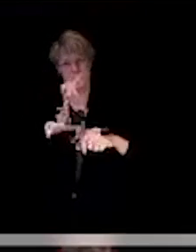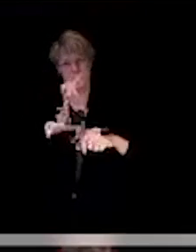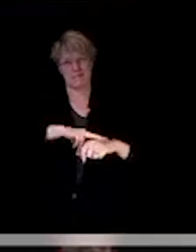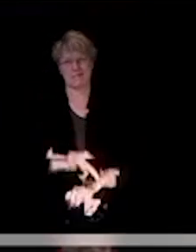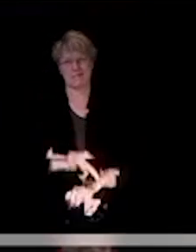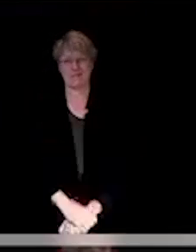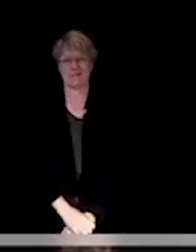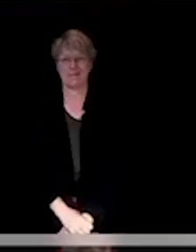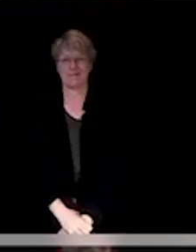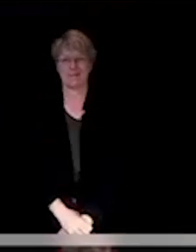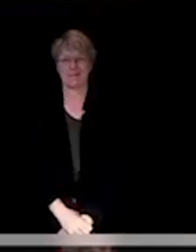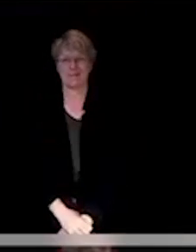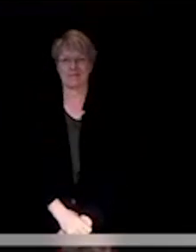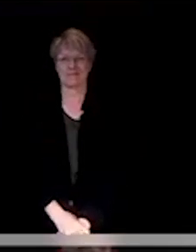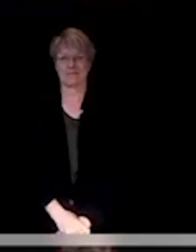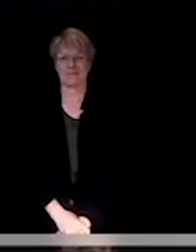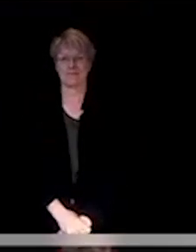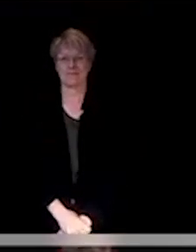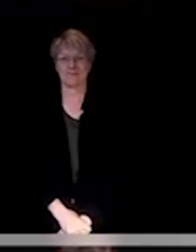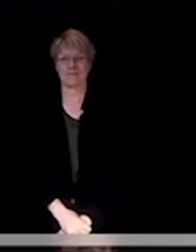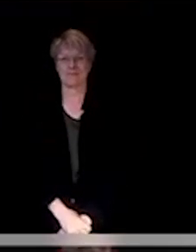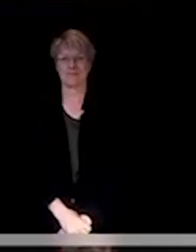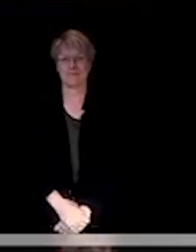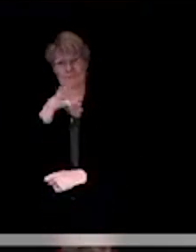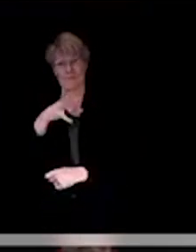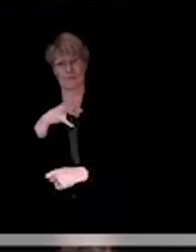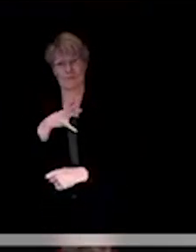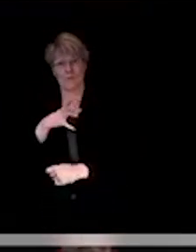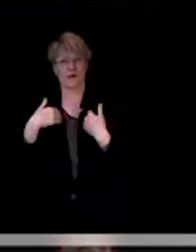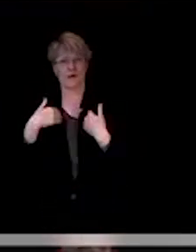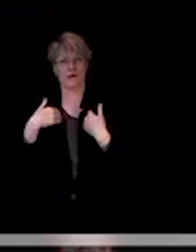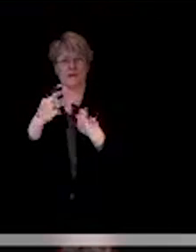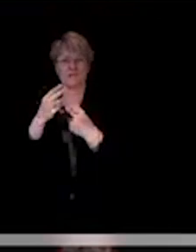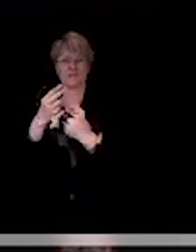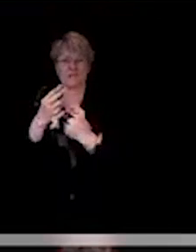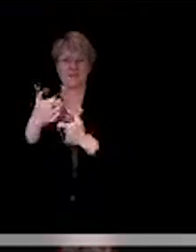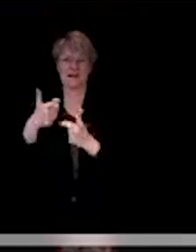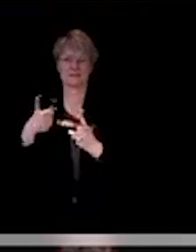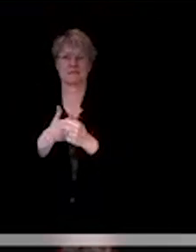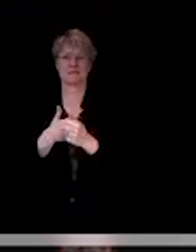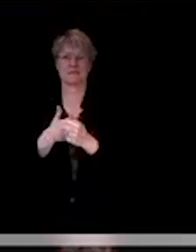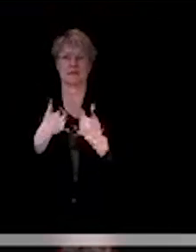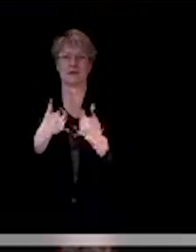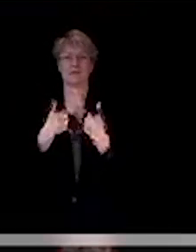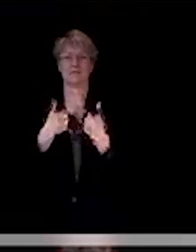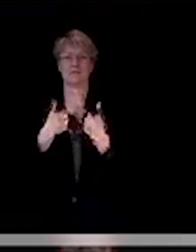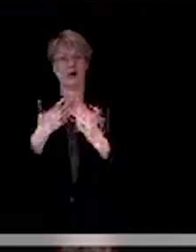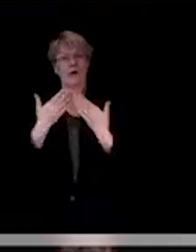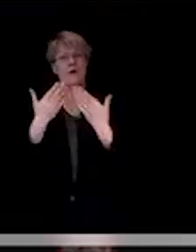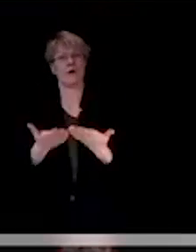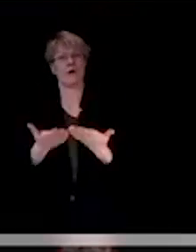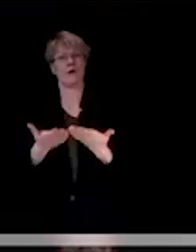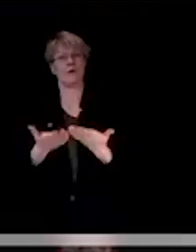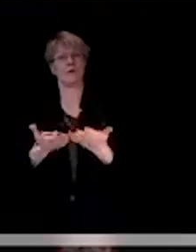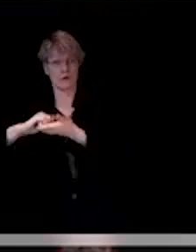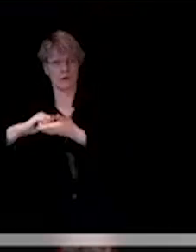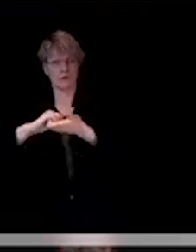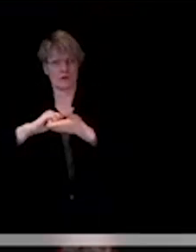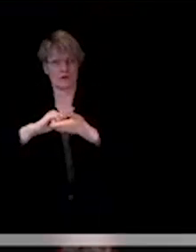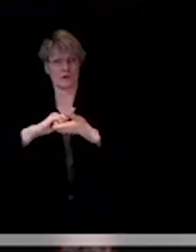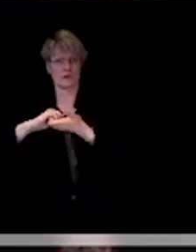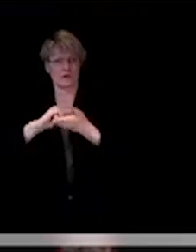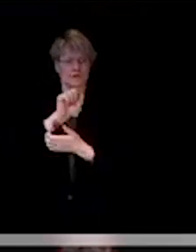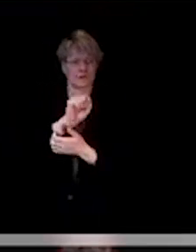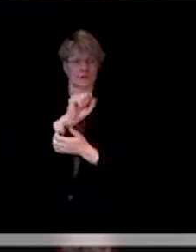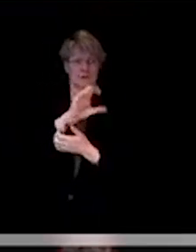And we have a quick update. We are offering Drive Up Cresting tomorrow in partnership with Shasta County Health and Human Services at our